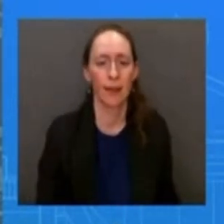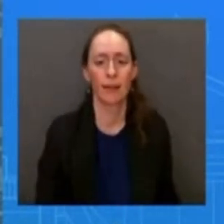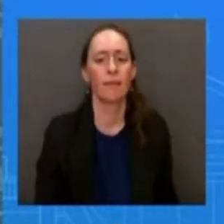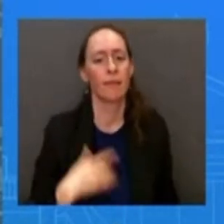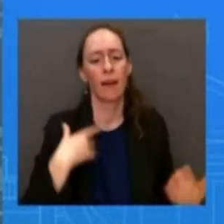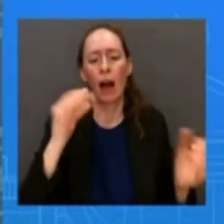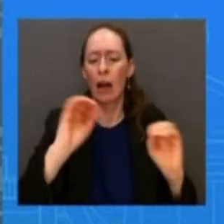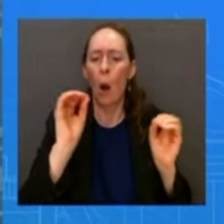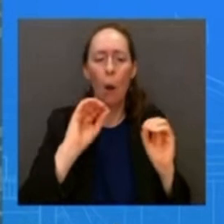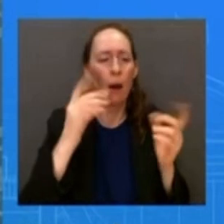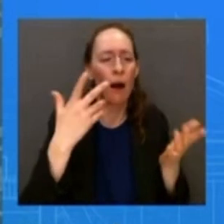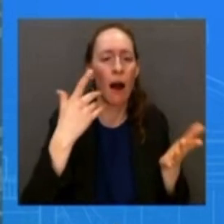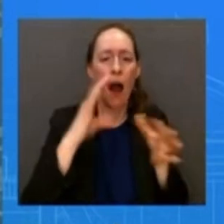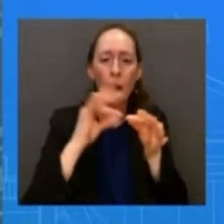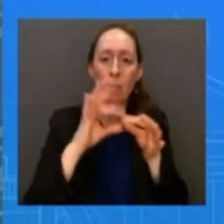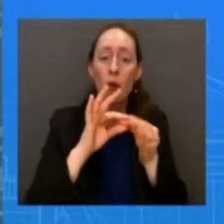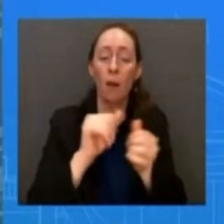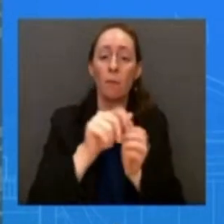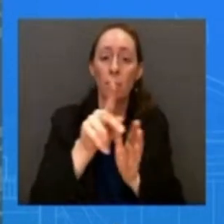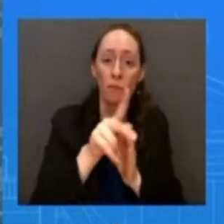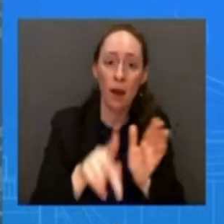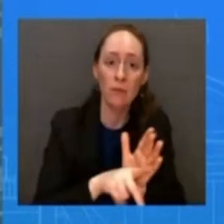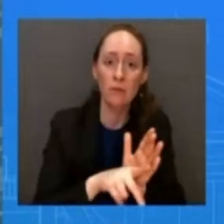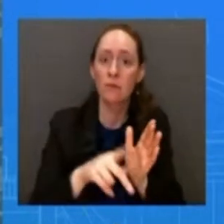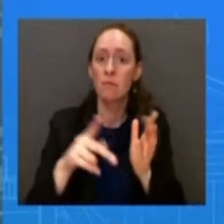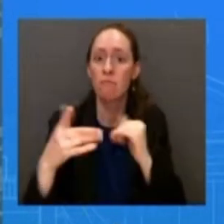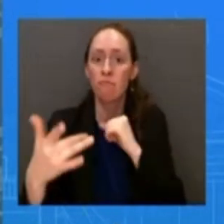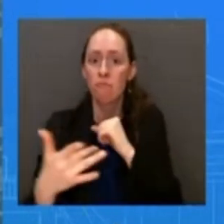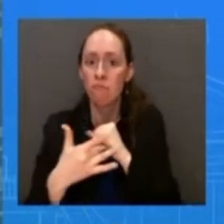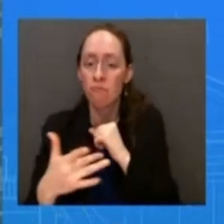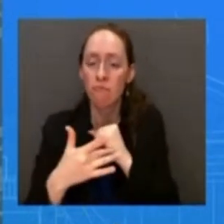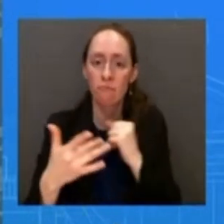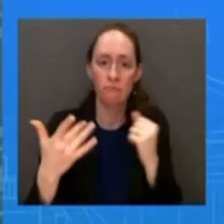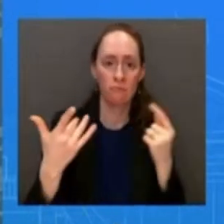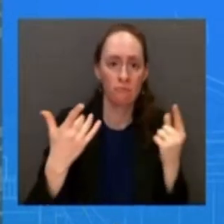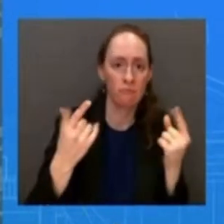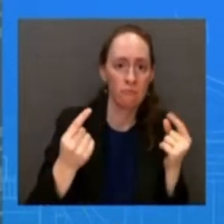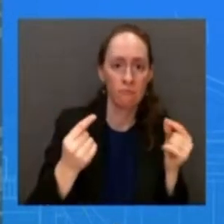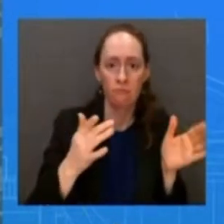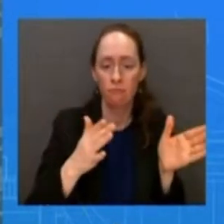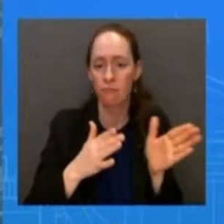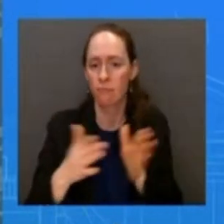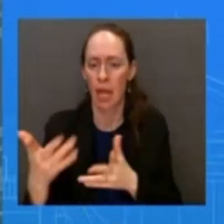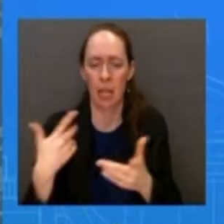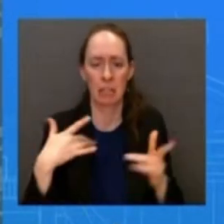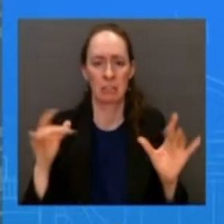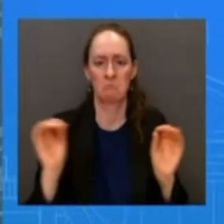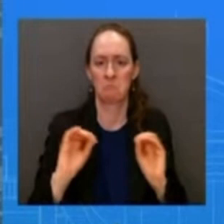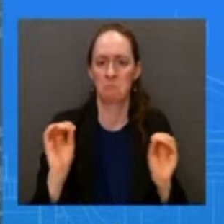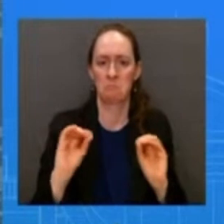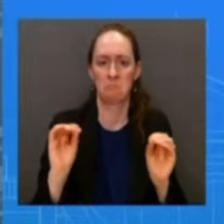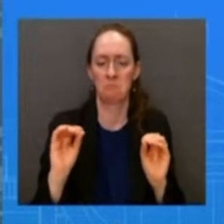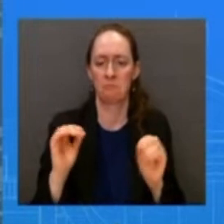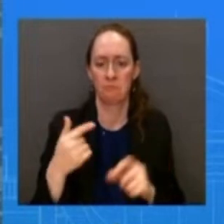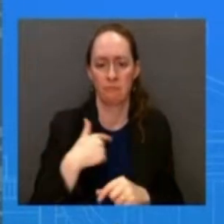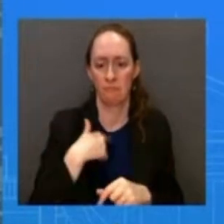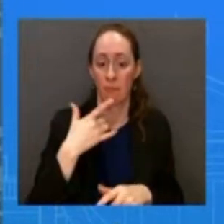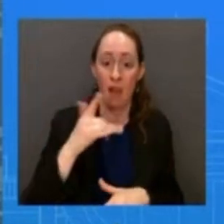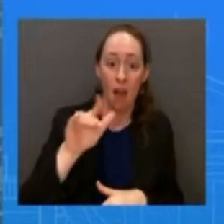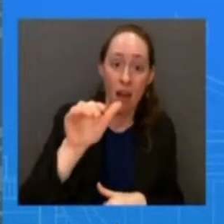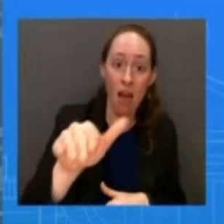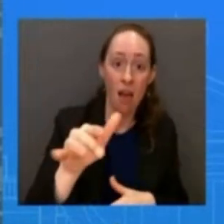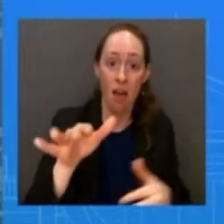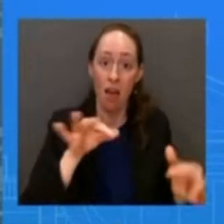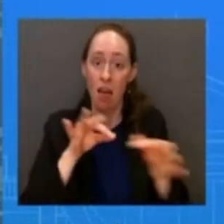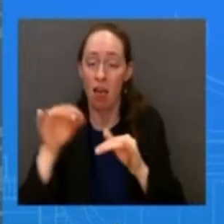tech company so i'm just not going to get ahead of myself or really speak to a hypothetical what i can speak to is what the president said it